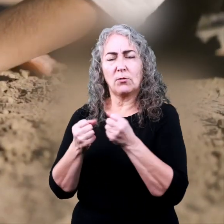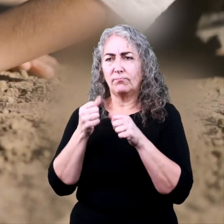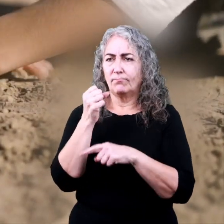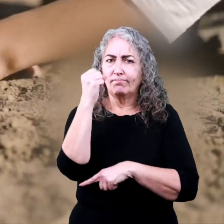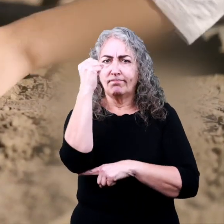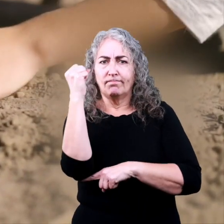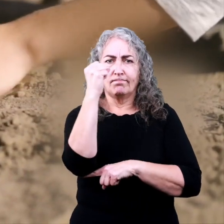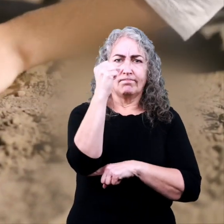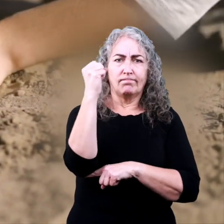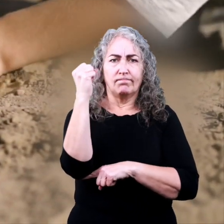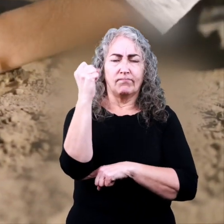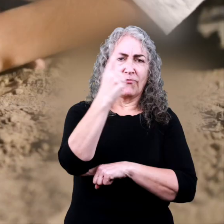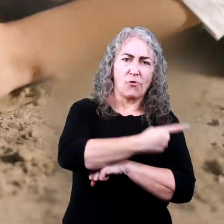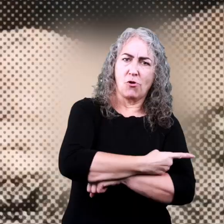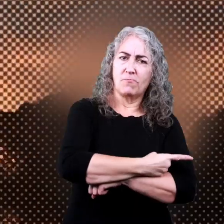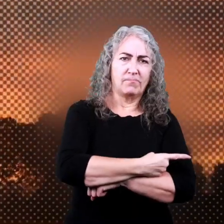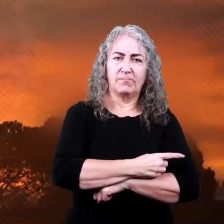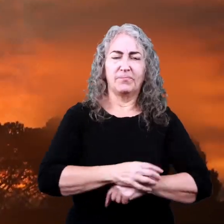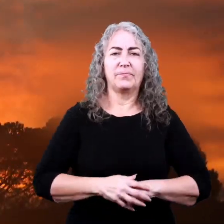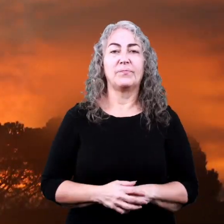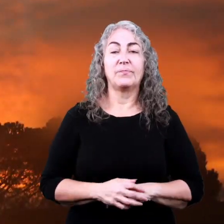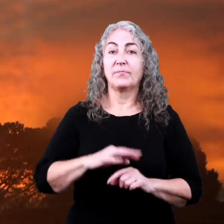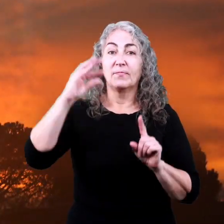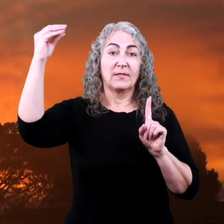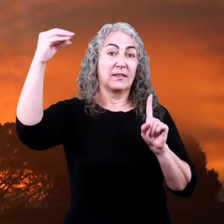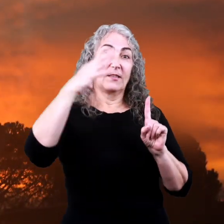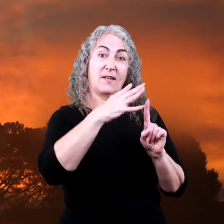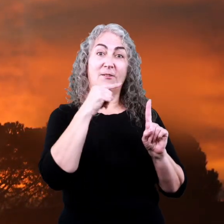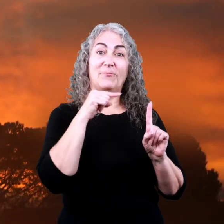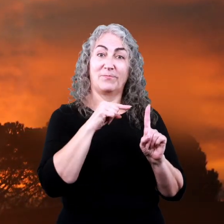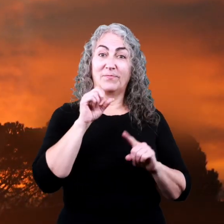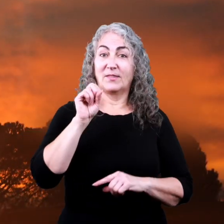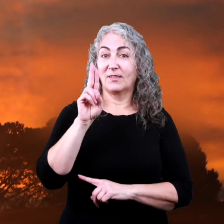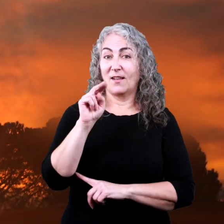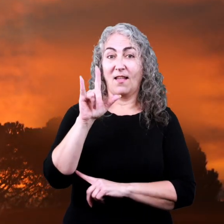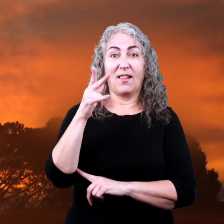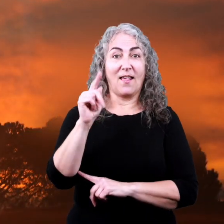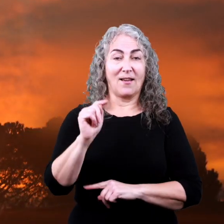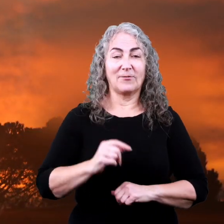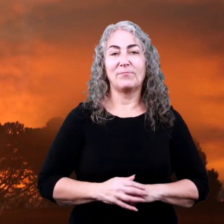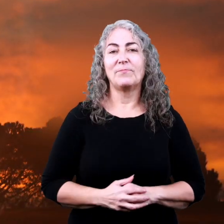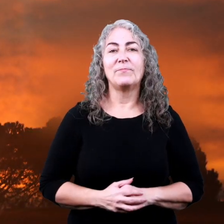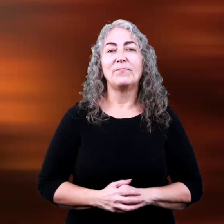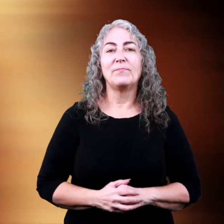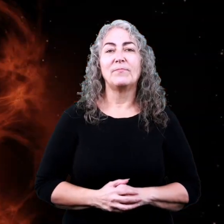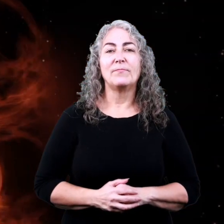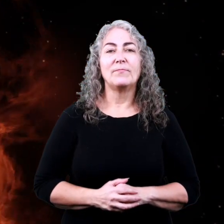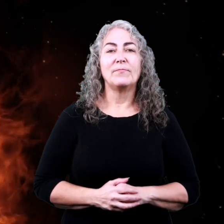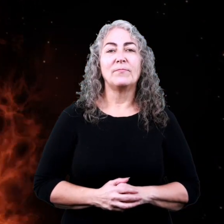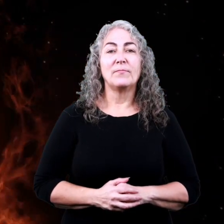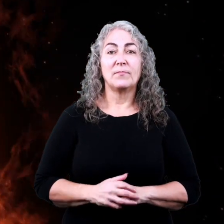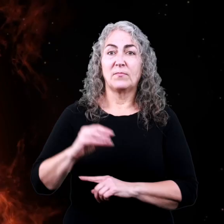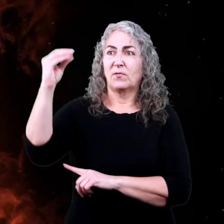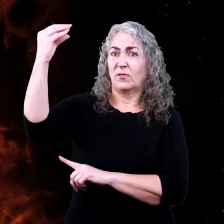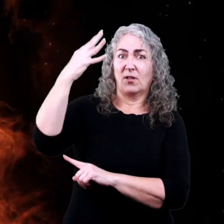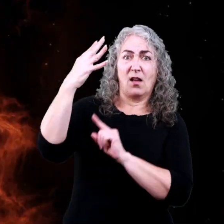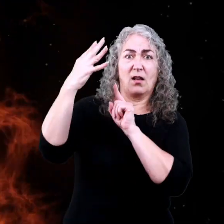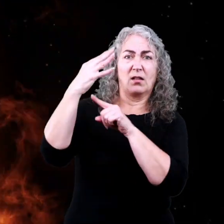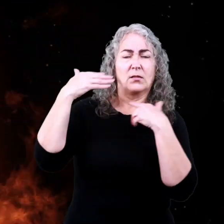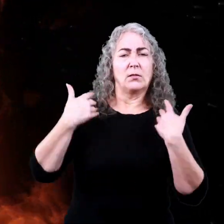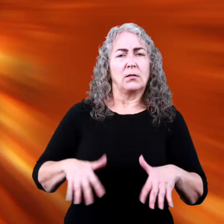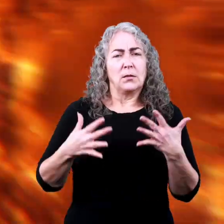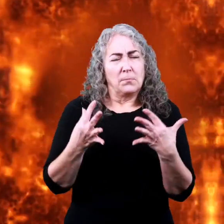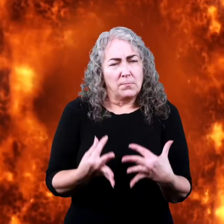prevents them from falling over. Next up is sunlight. The sun is a